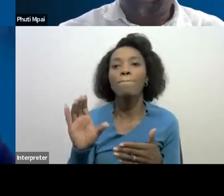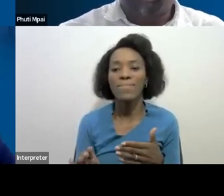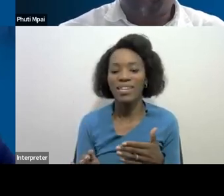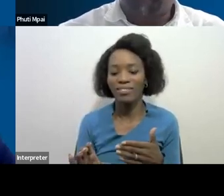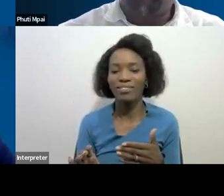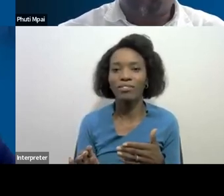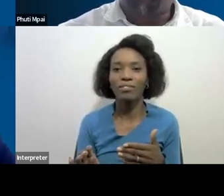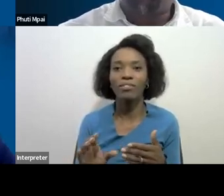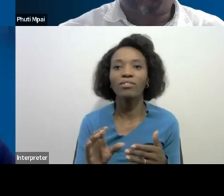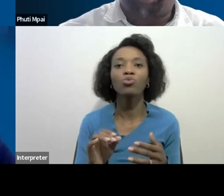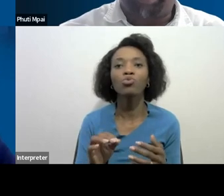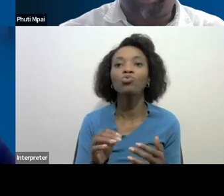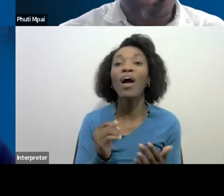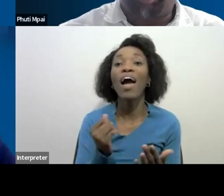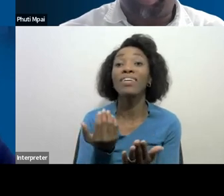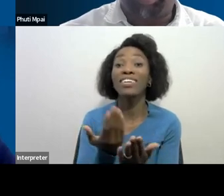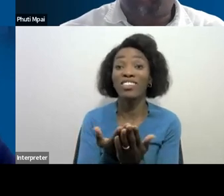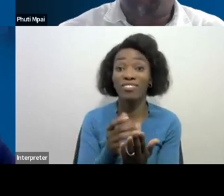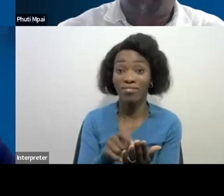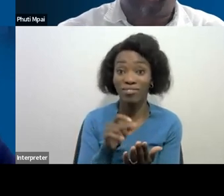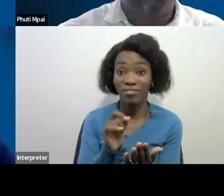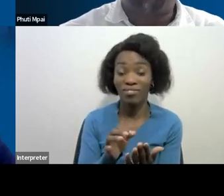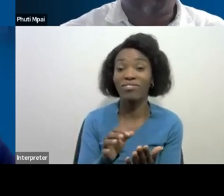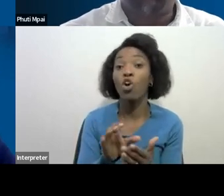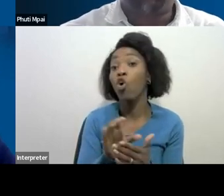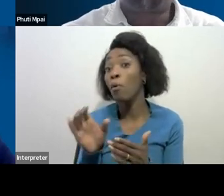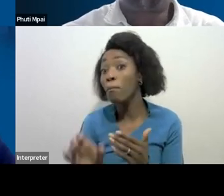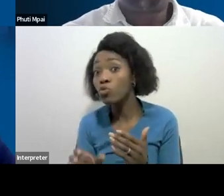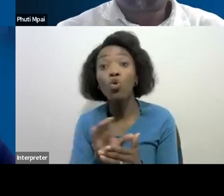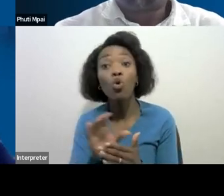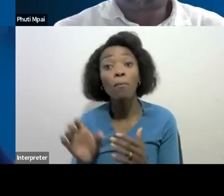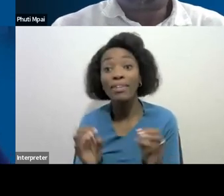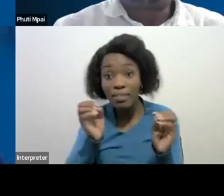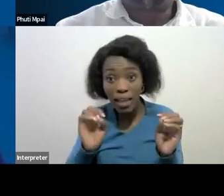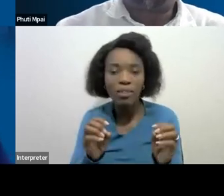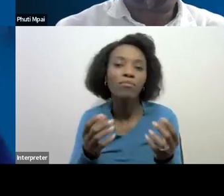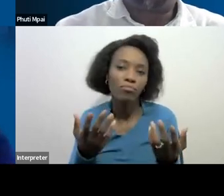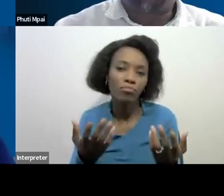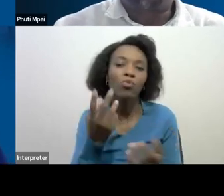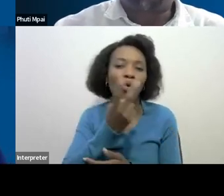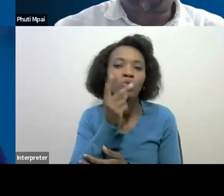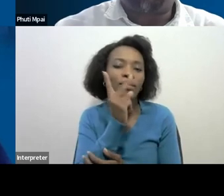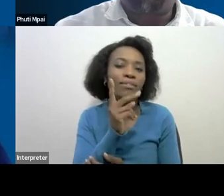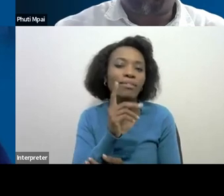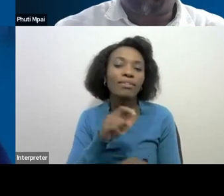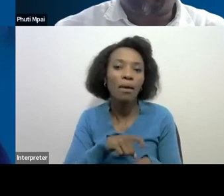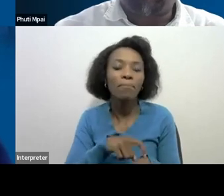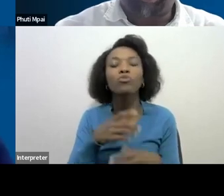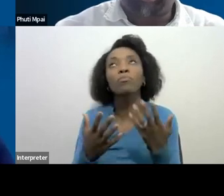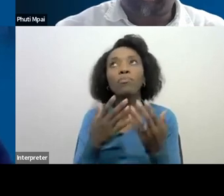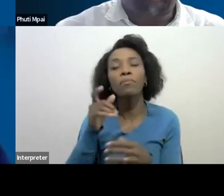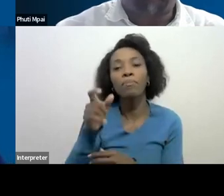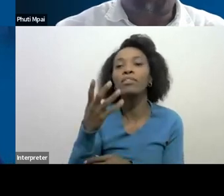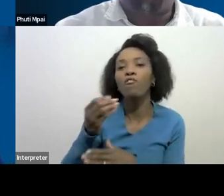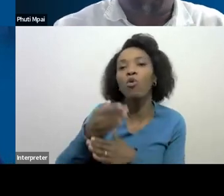application also determines the duration what do I mean by that if a person is a salaried individual for